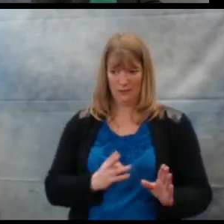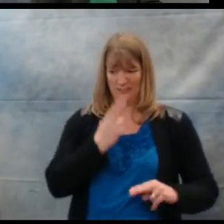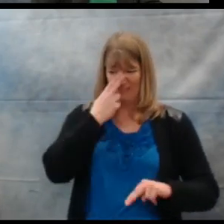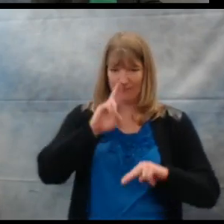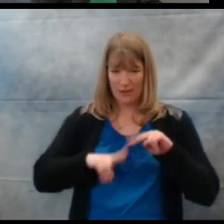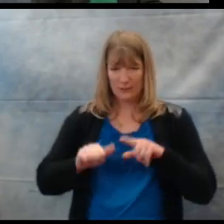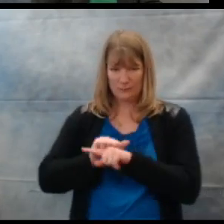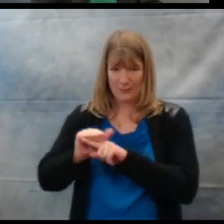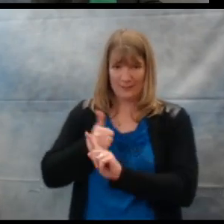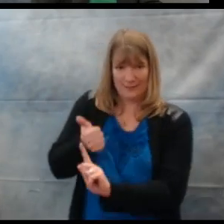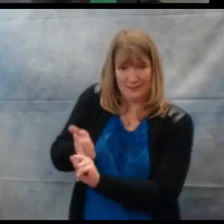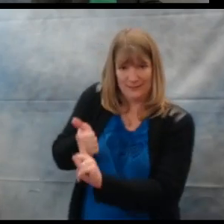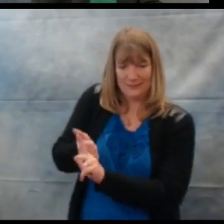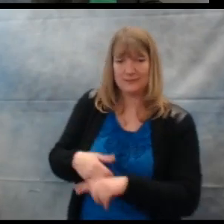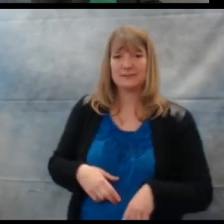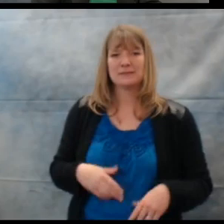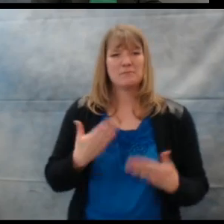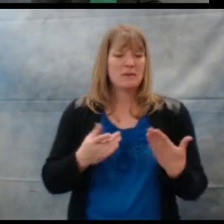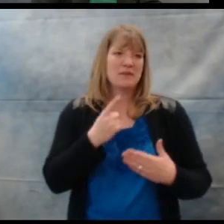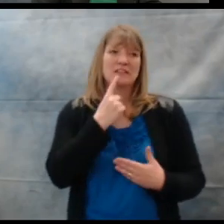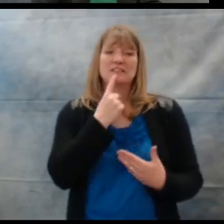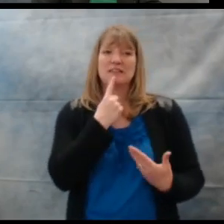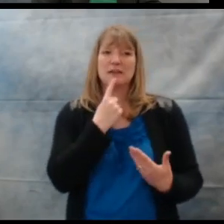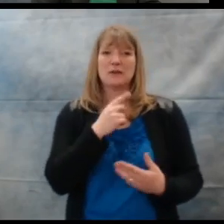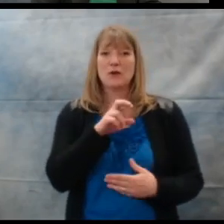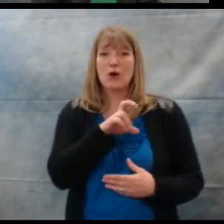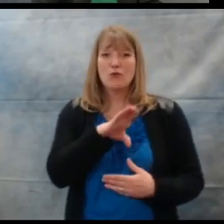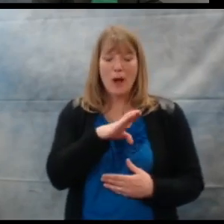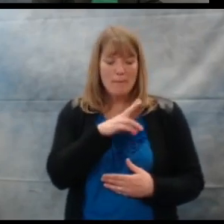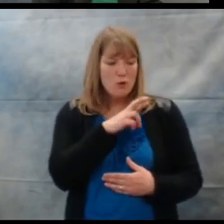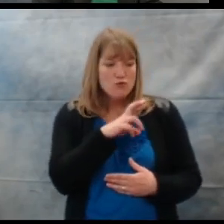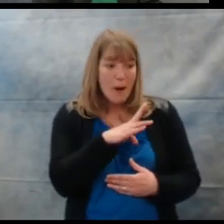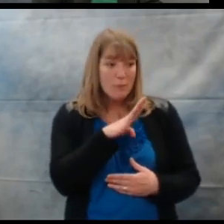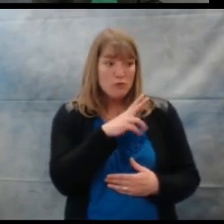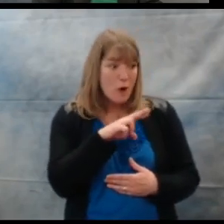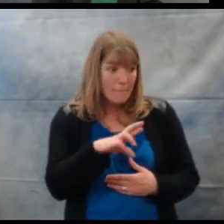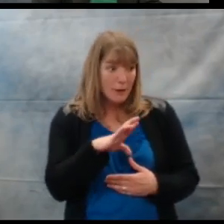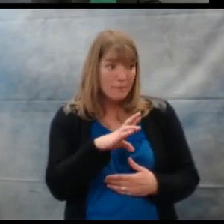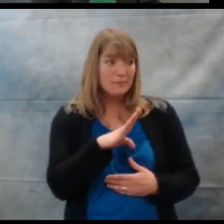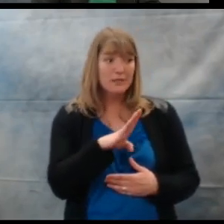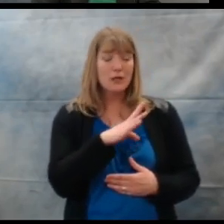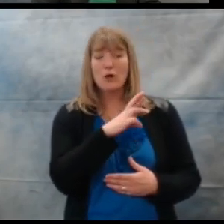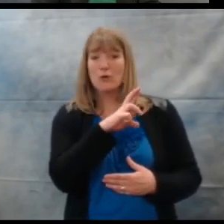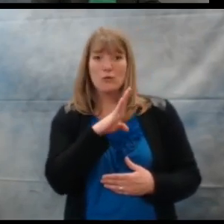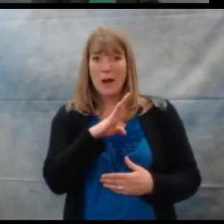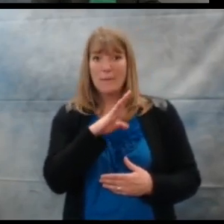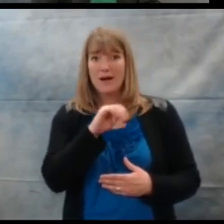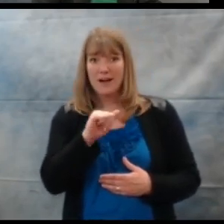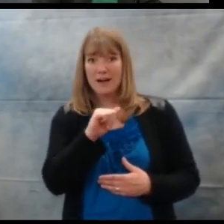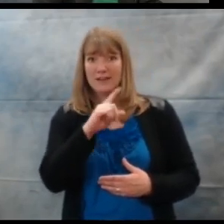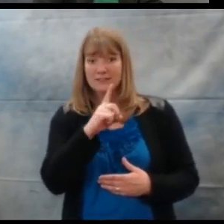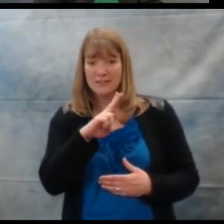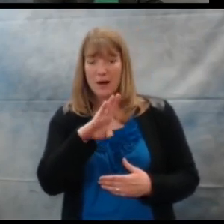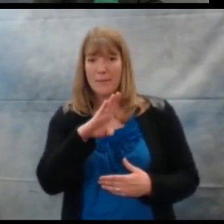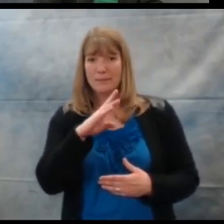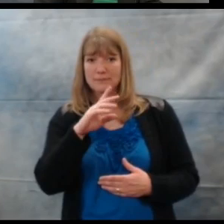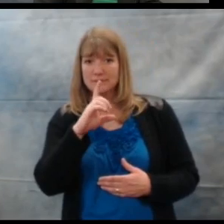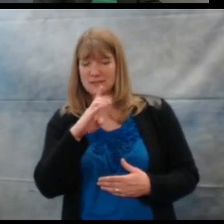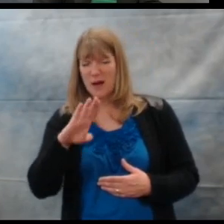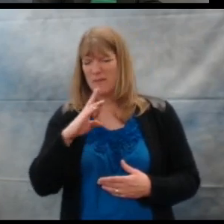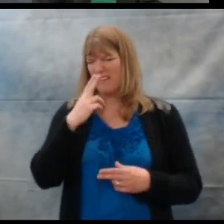that would be fun for kids to practice. They may start out with saying rub-a-rub-a-rub-a, rub-a-dub-dub.